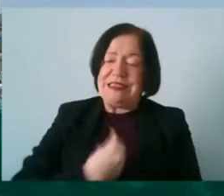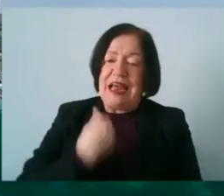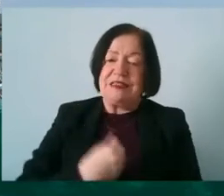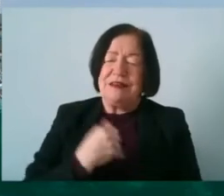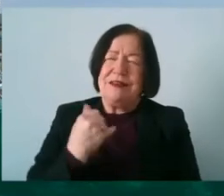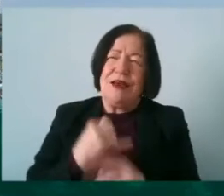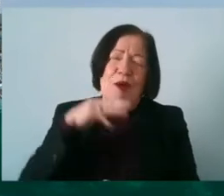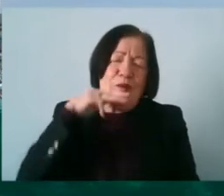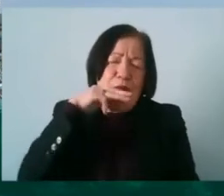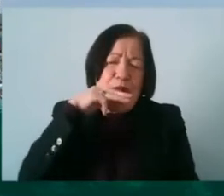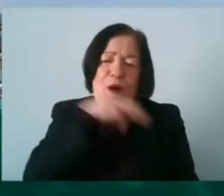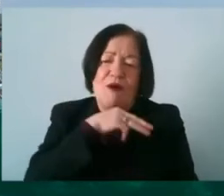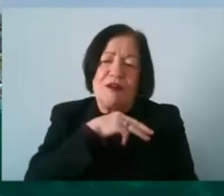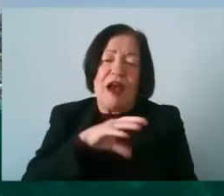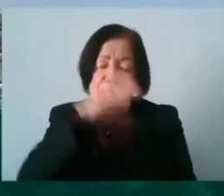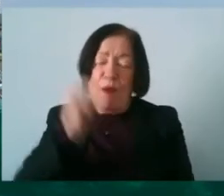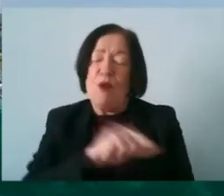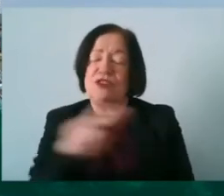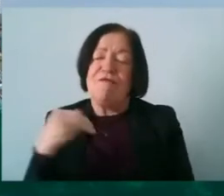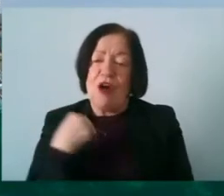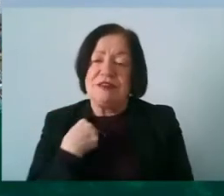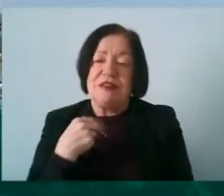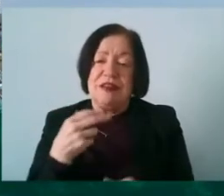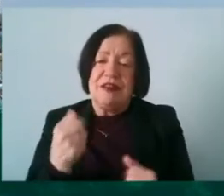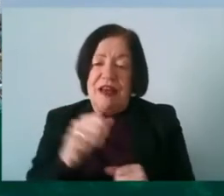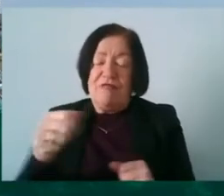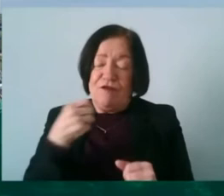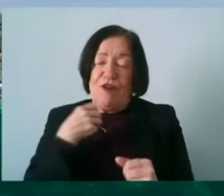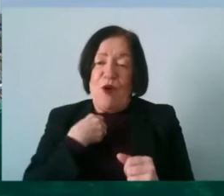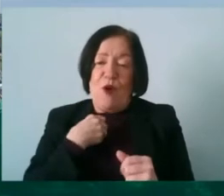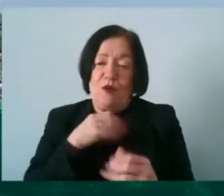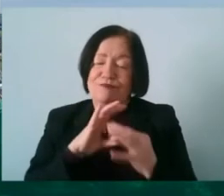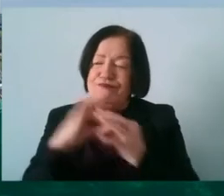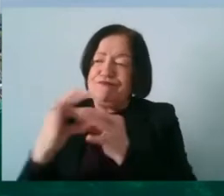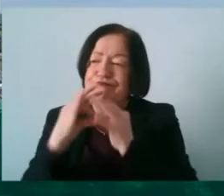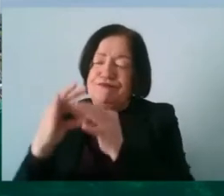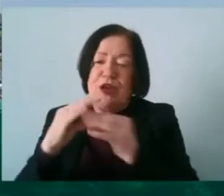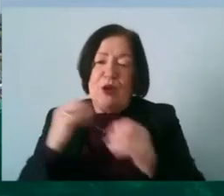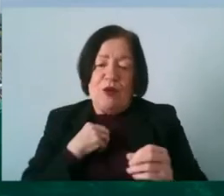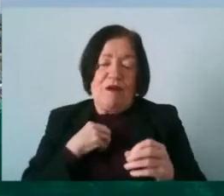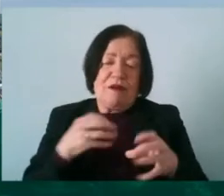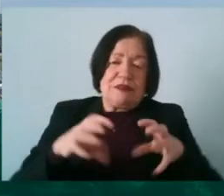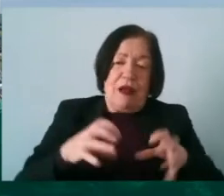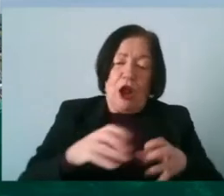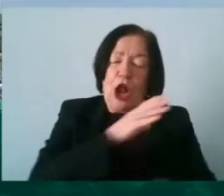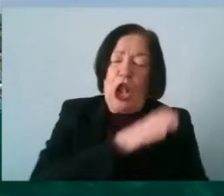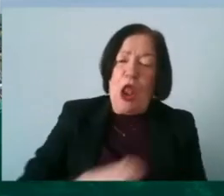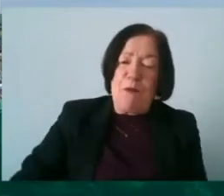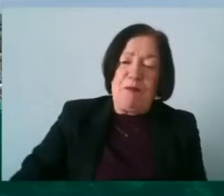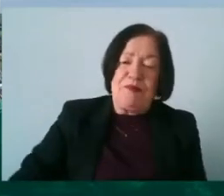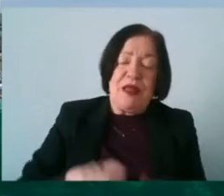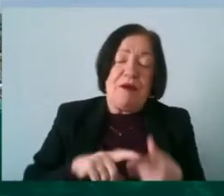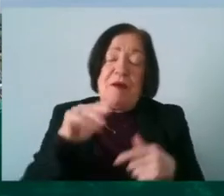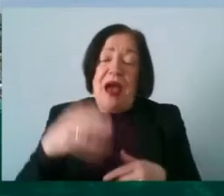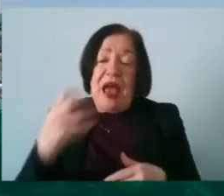important and most of us uh have our allegiances and identity with our with our soccer club uh and we might have one